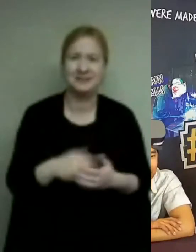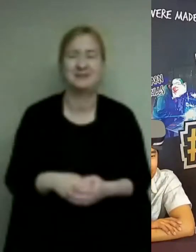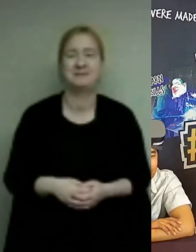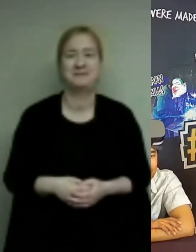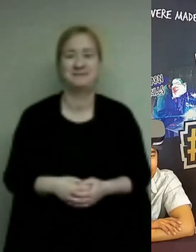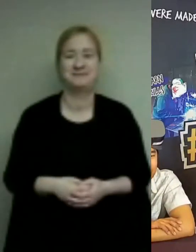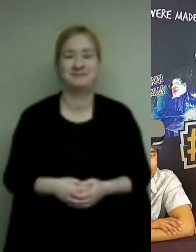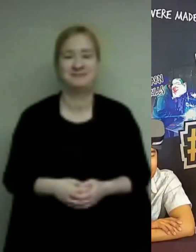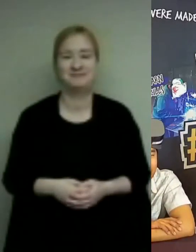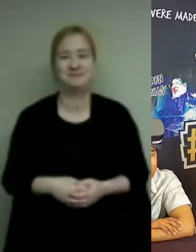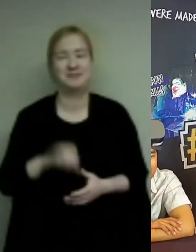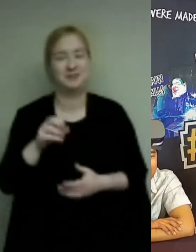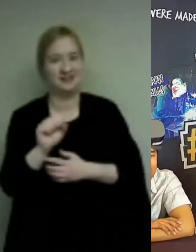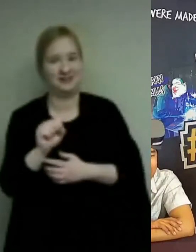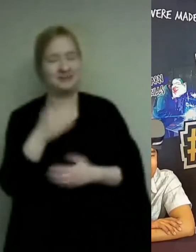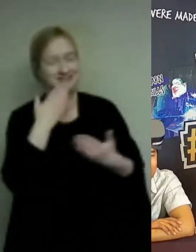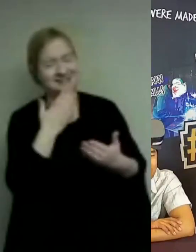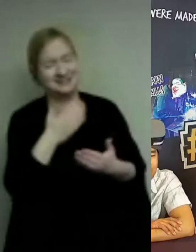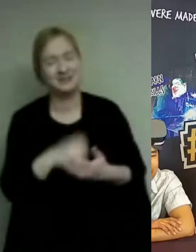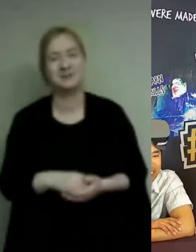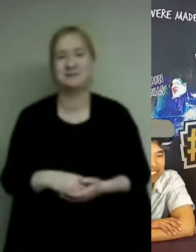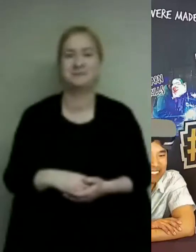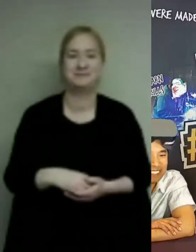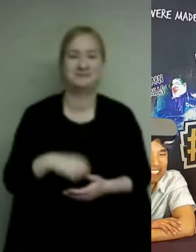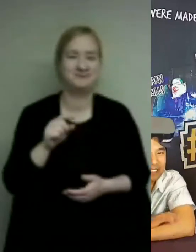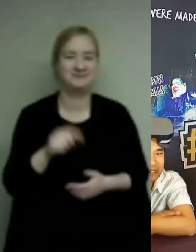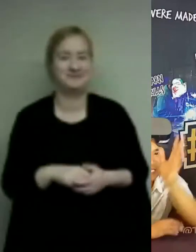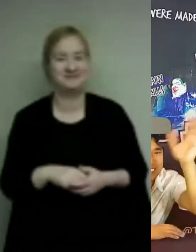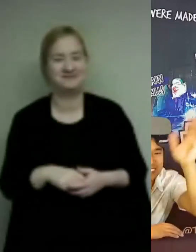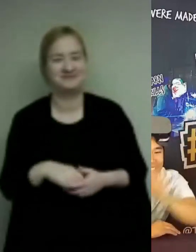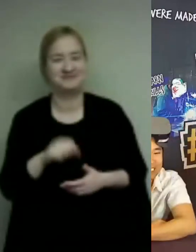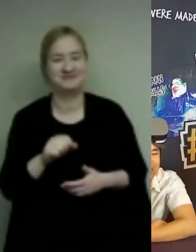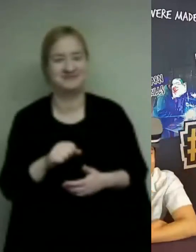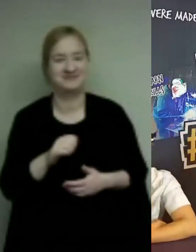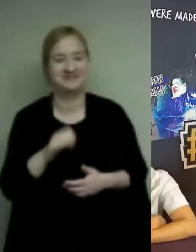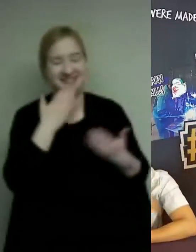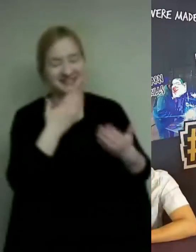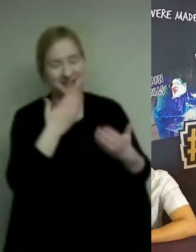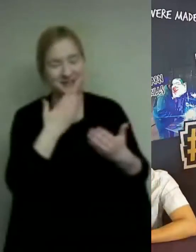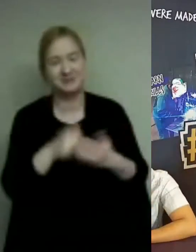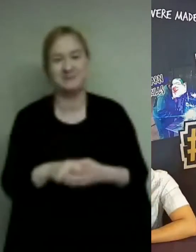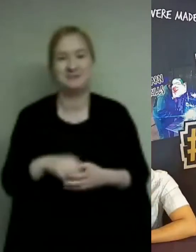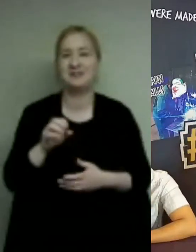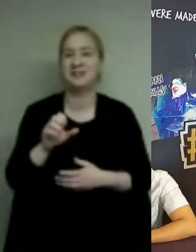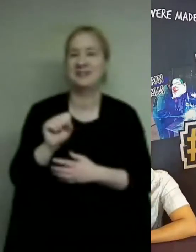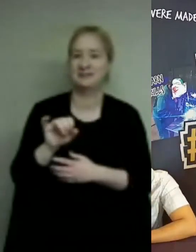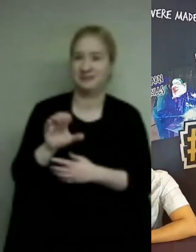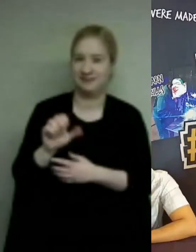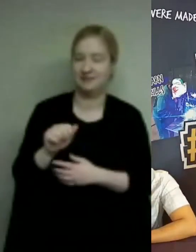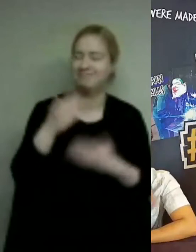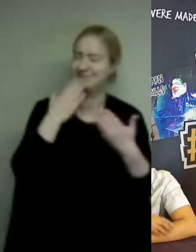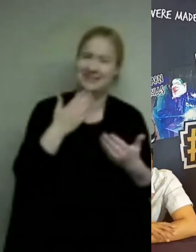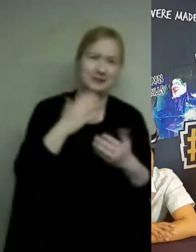you for having us jessica absolutely you're an awesome host as well thank you thank you so